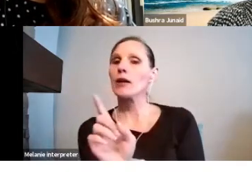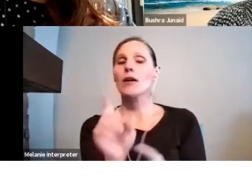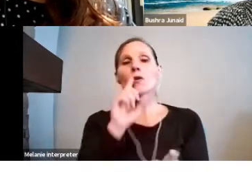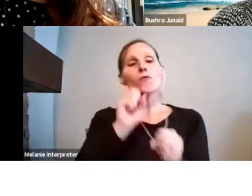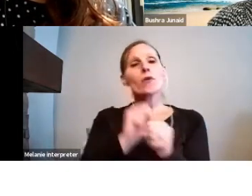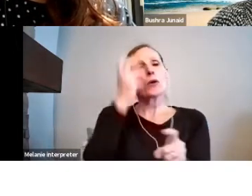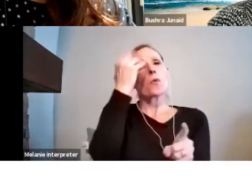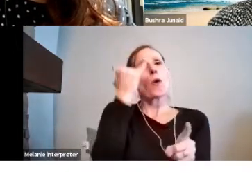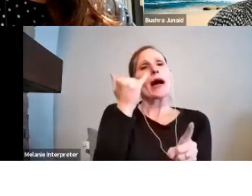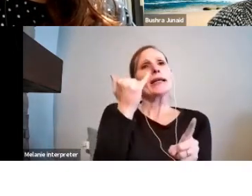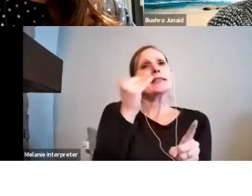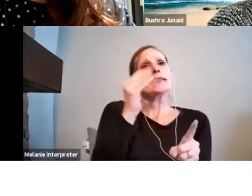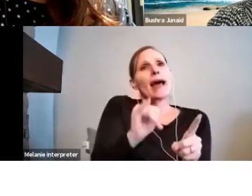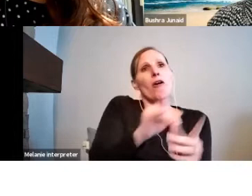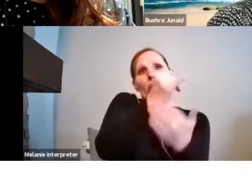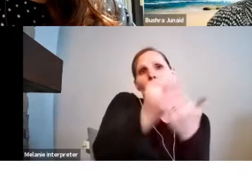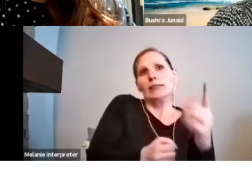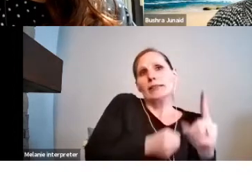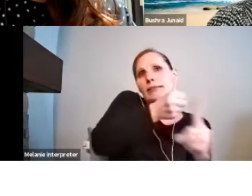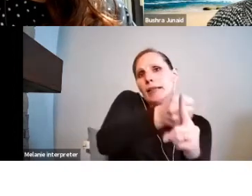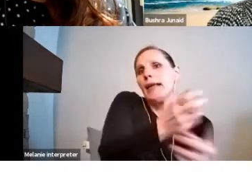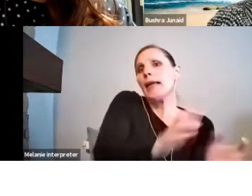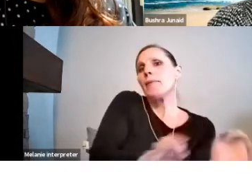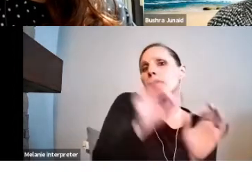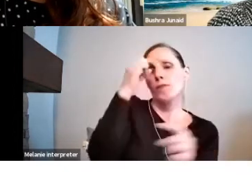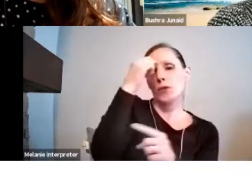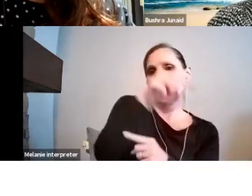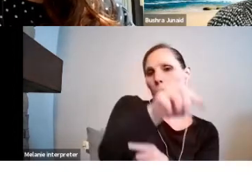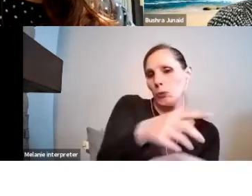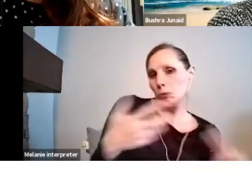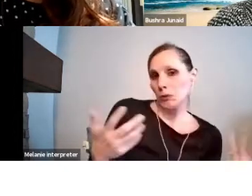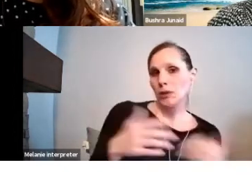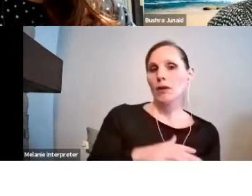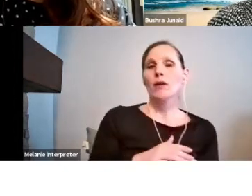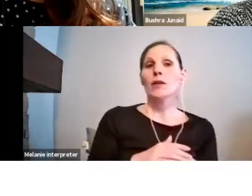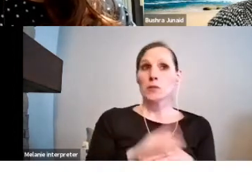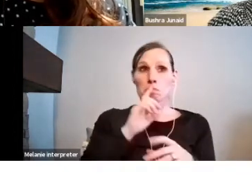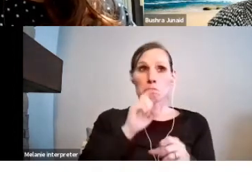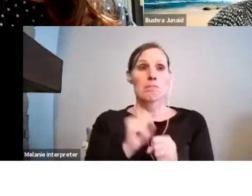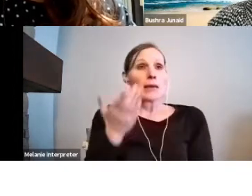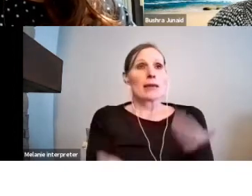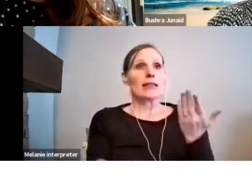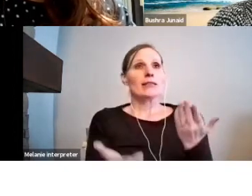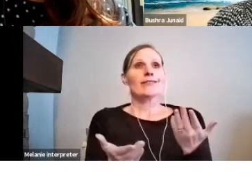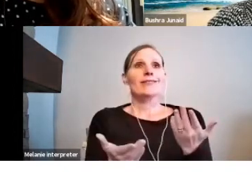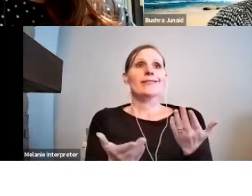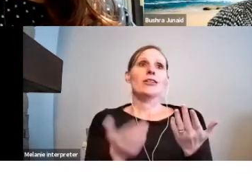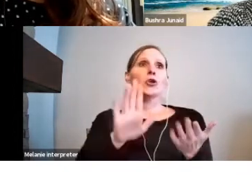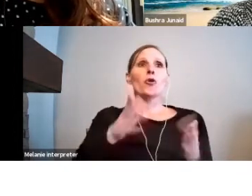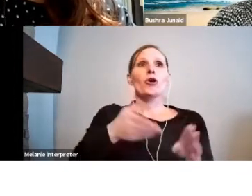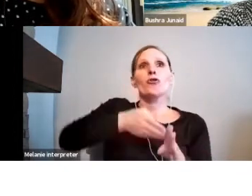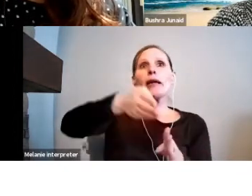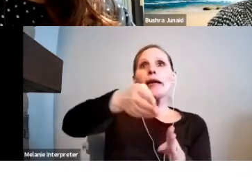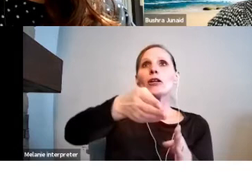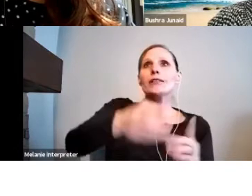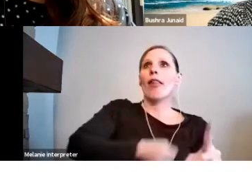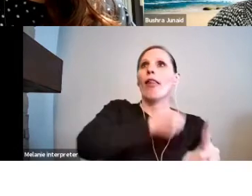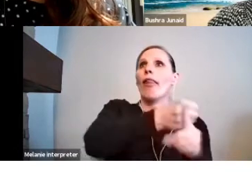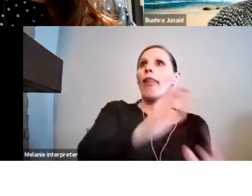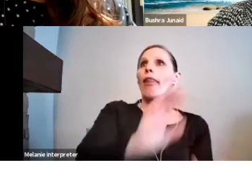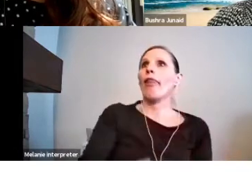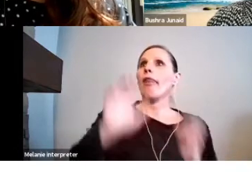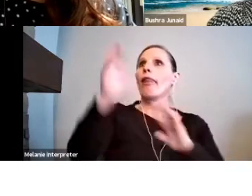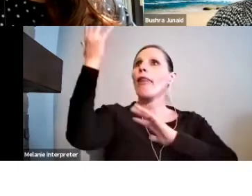you. Has your career path been disrupted by illness, caregiving or recent